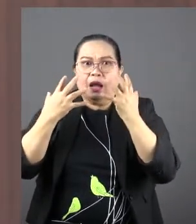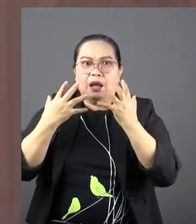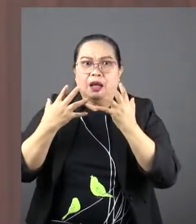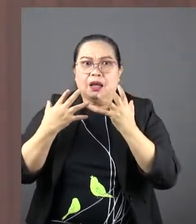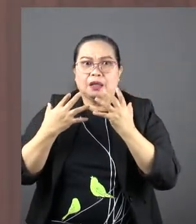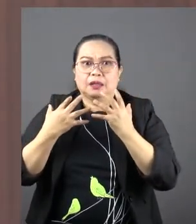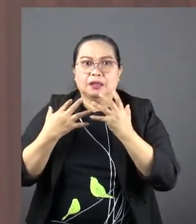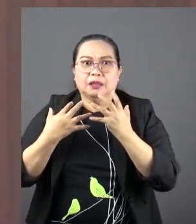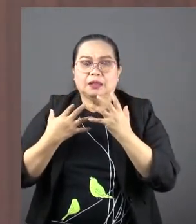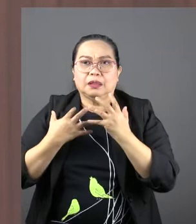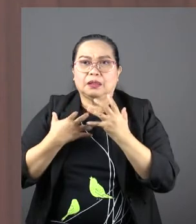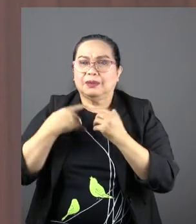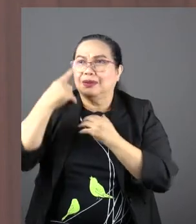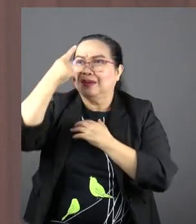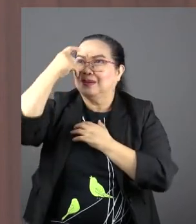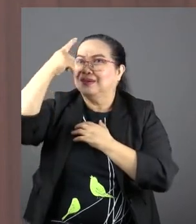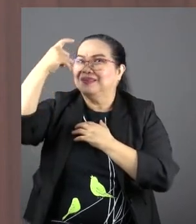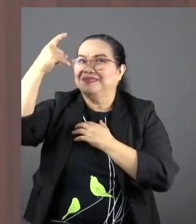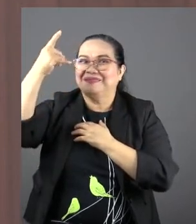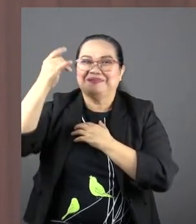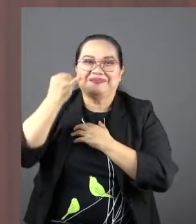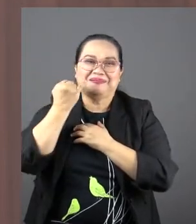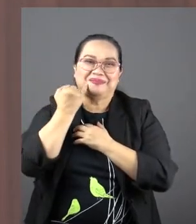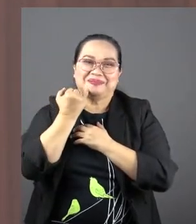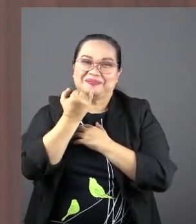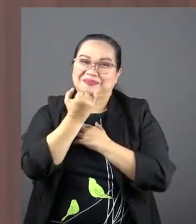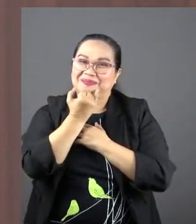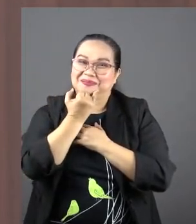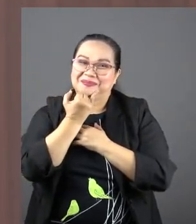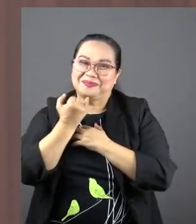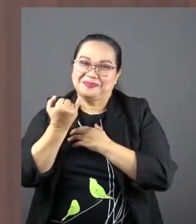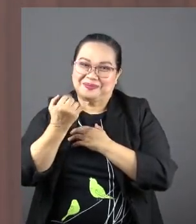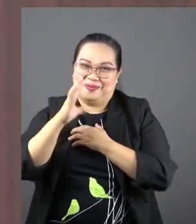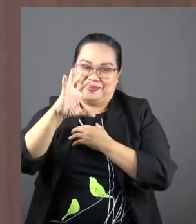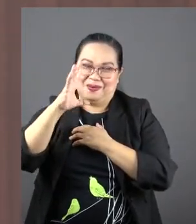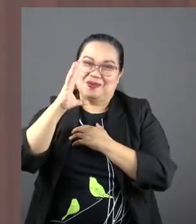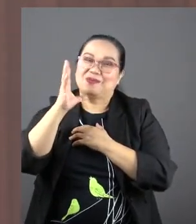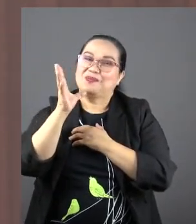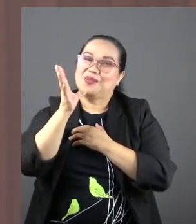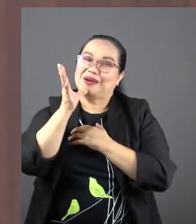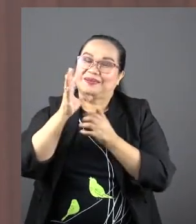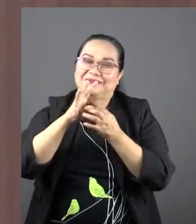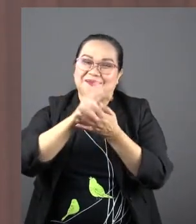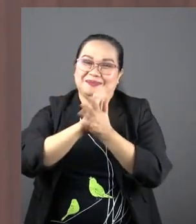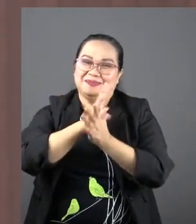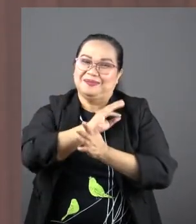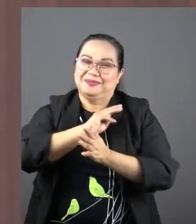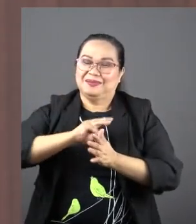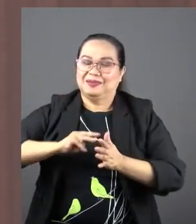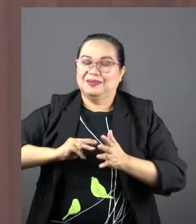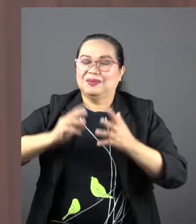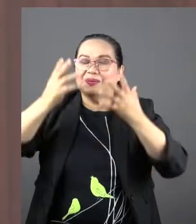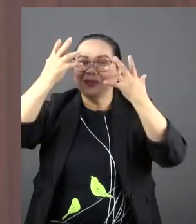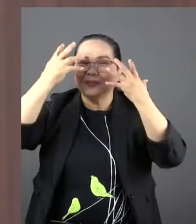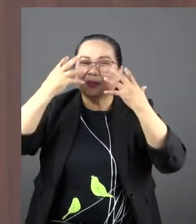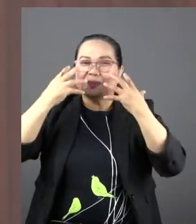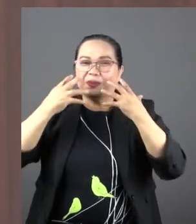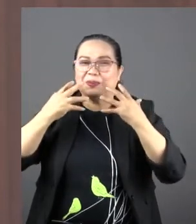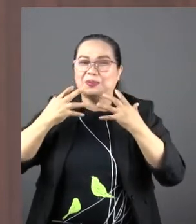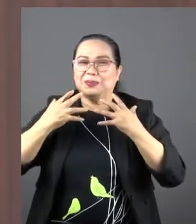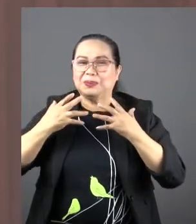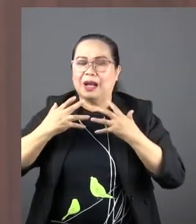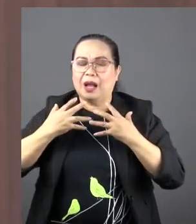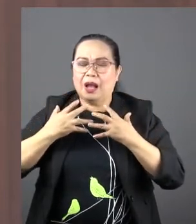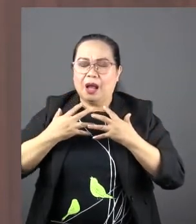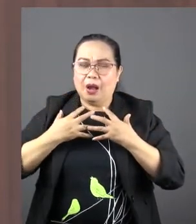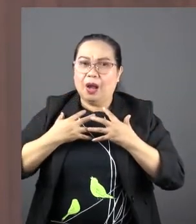The dream of every Jewish mother, friends, was to be the mother of the Messiah. It would dawn on her. After